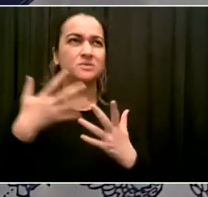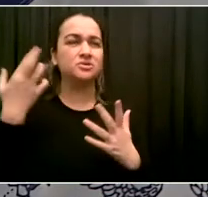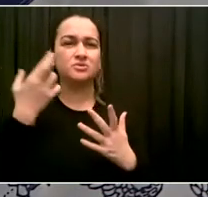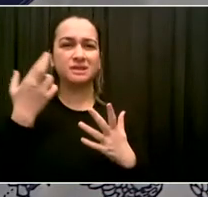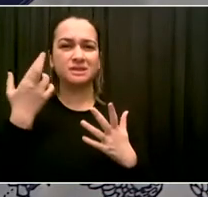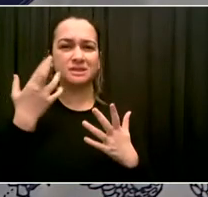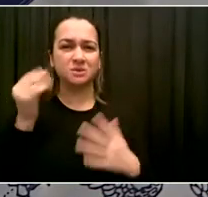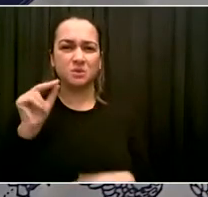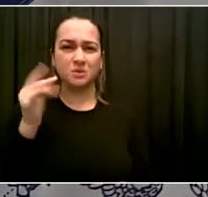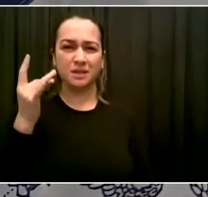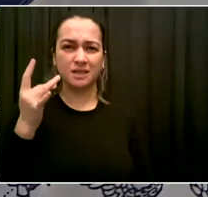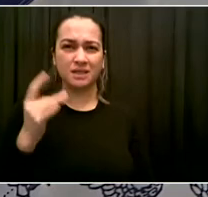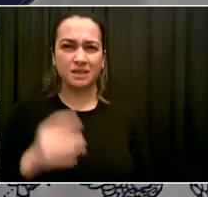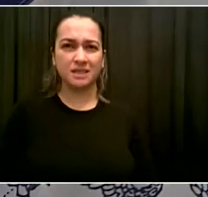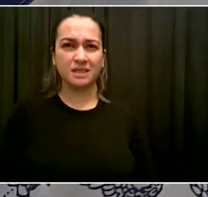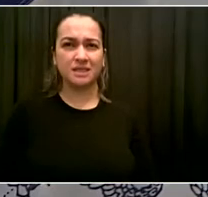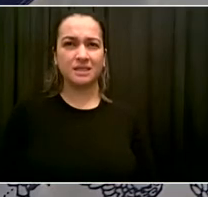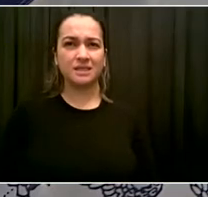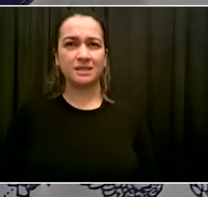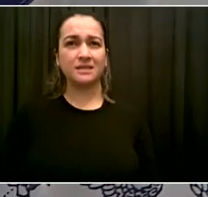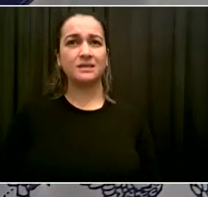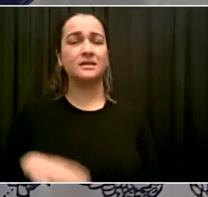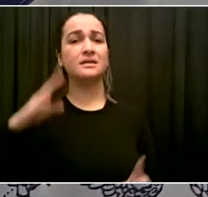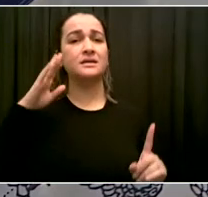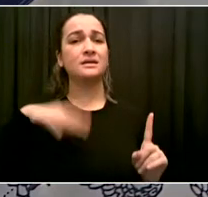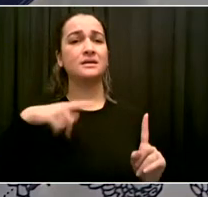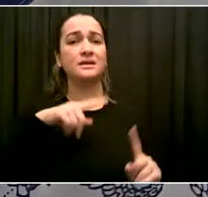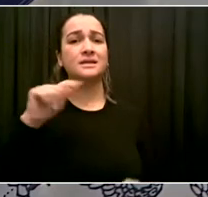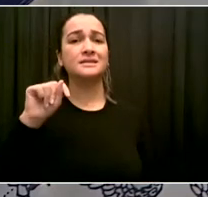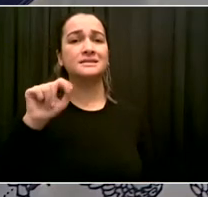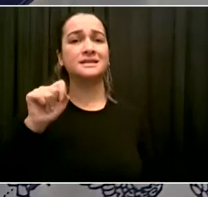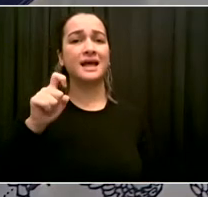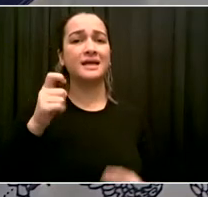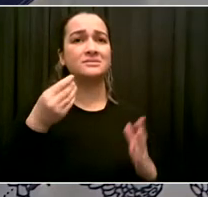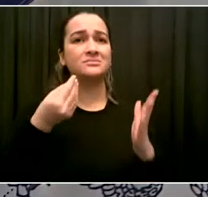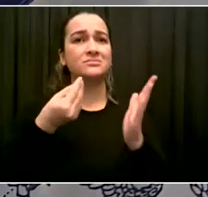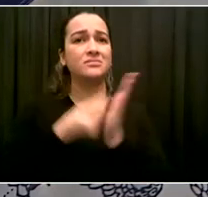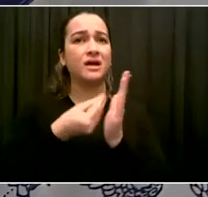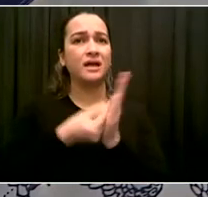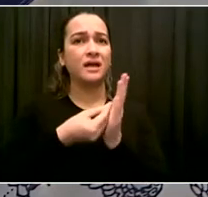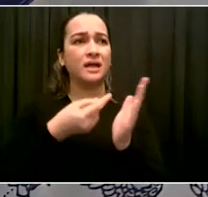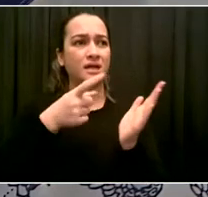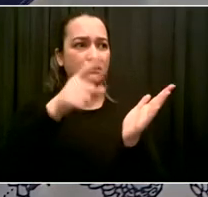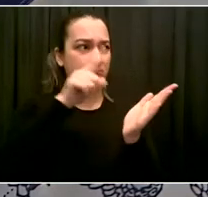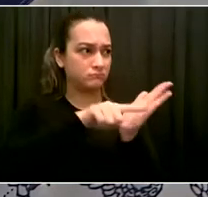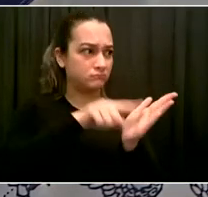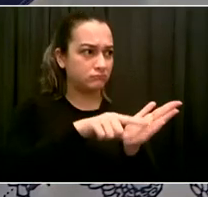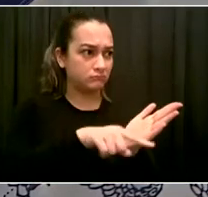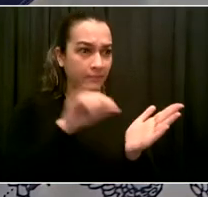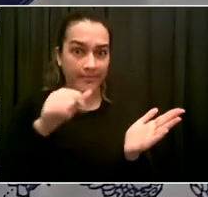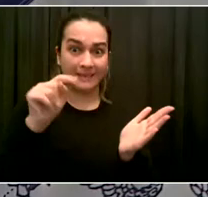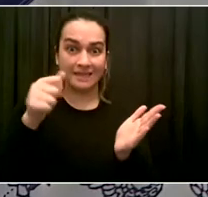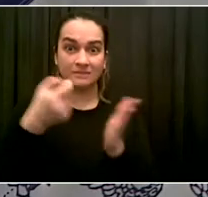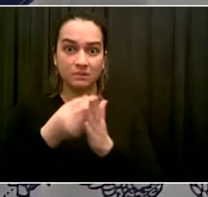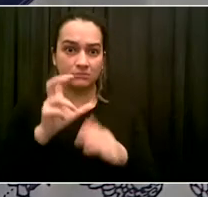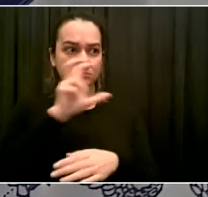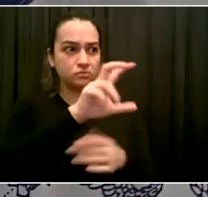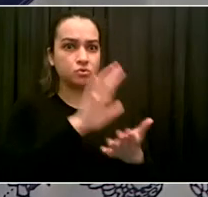paying for their salary. Can you explain to me why they are somehow sacrosanct and